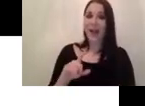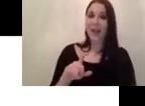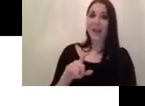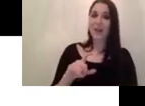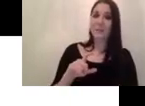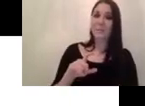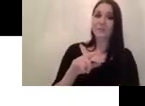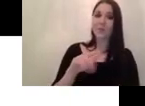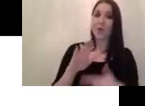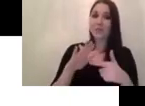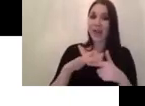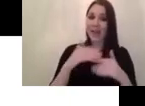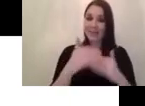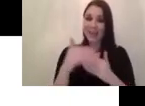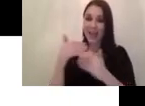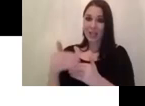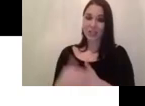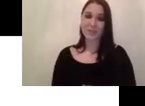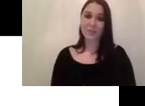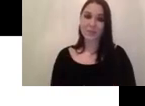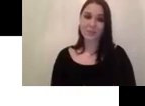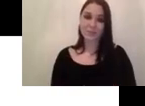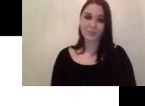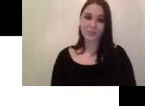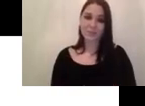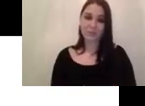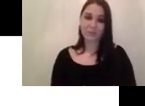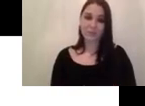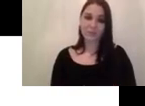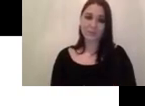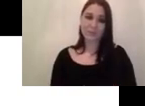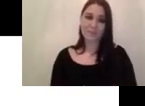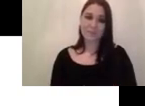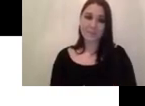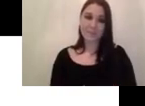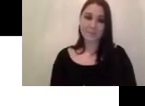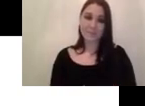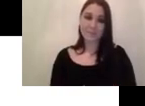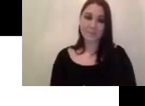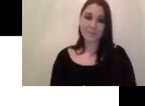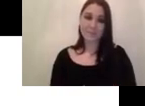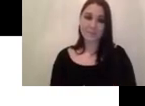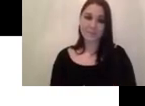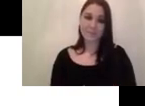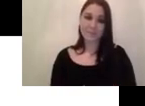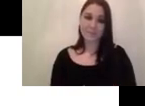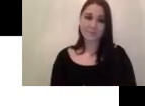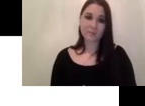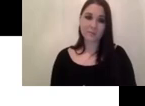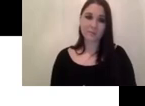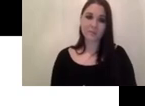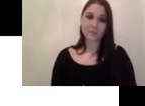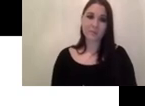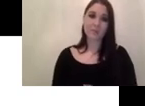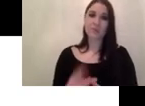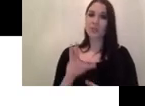on the second stage um this don't have a fixed inference time